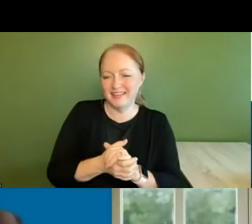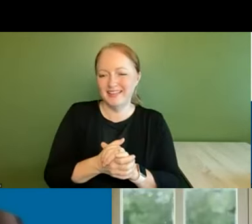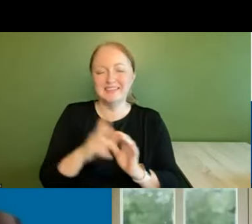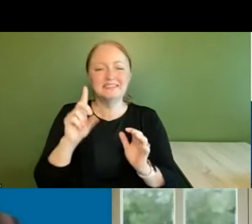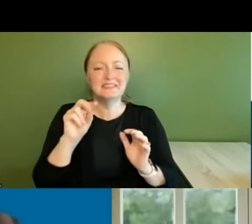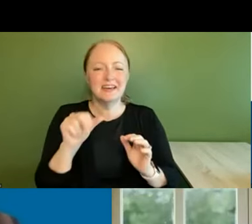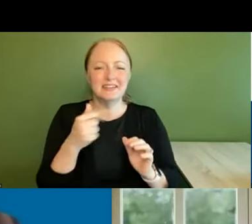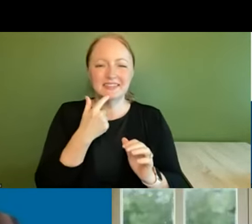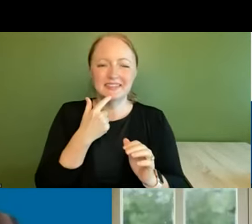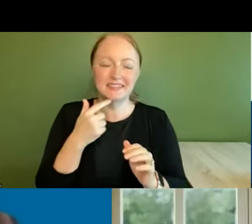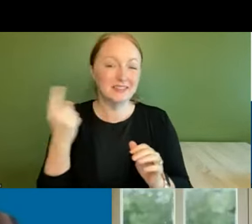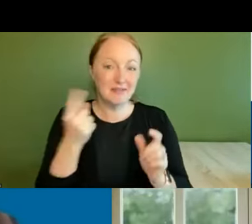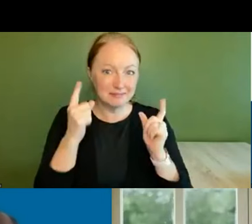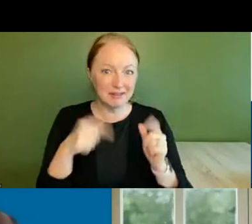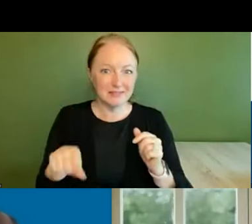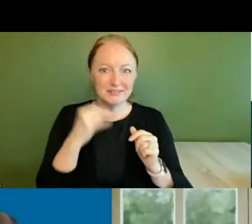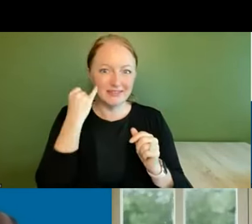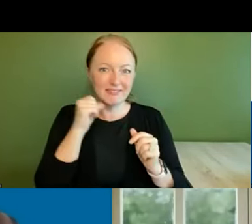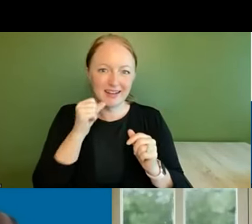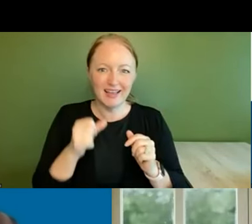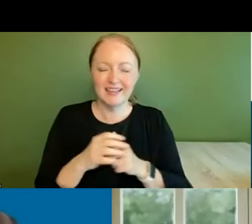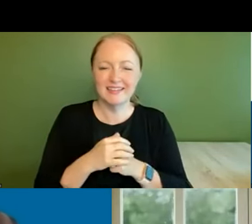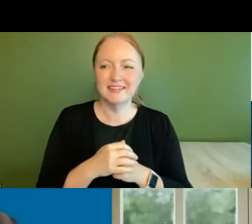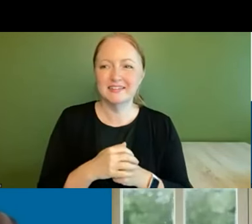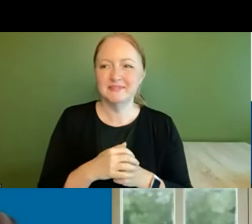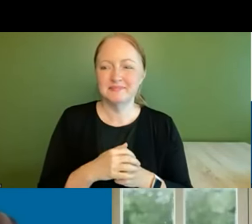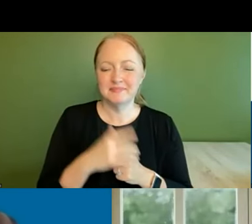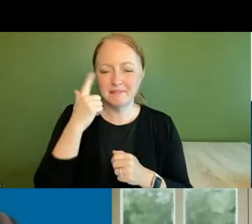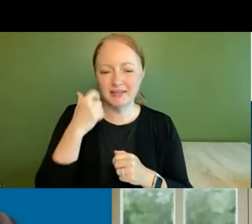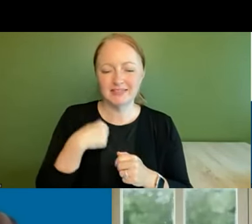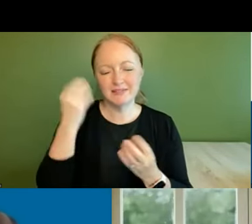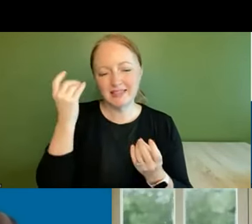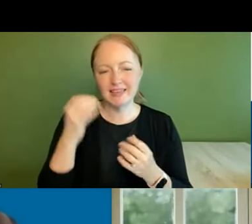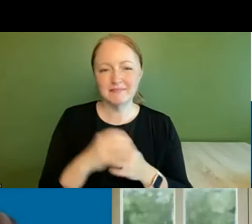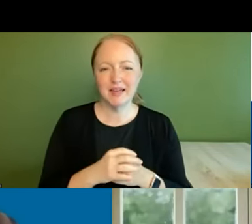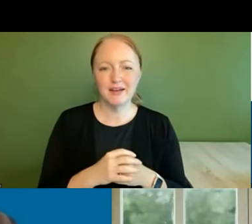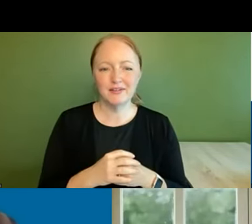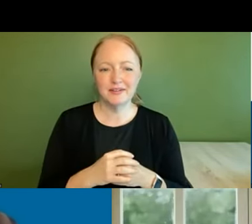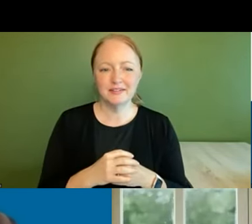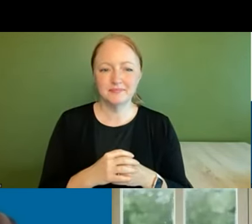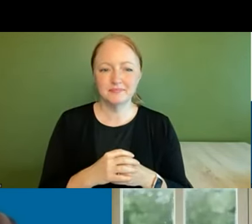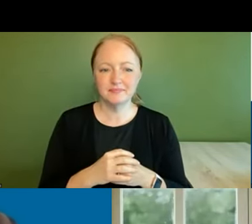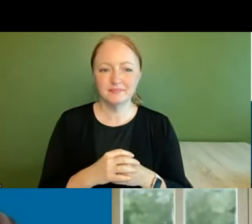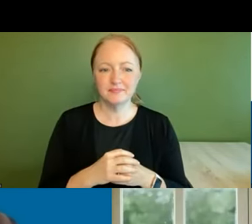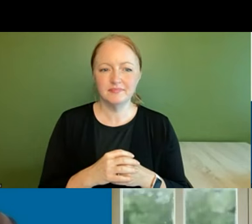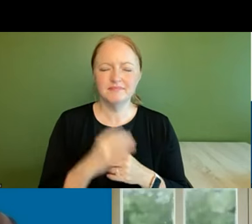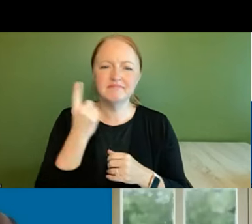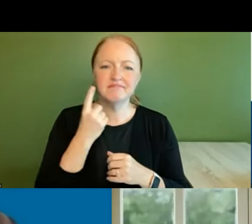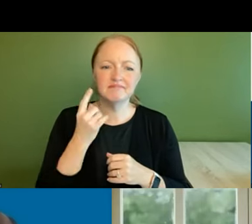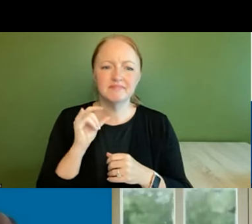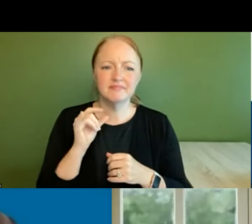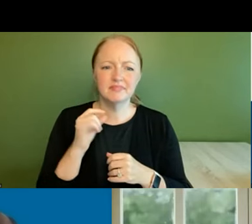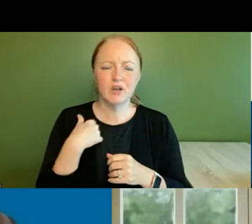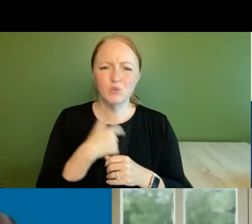so which is always a surprise um because i was thinking about um i was wondering if are